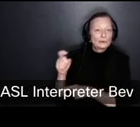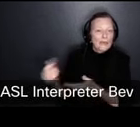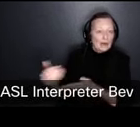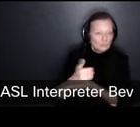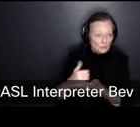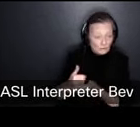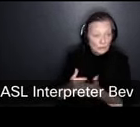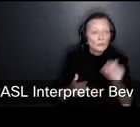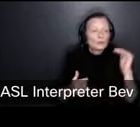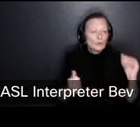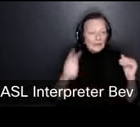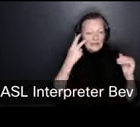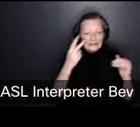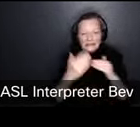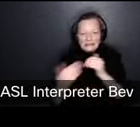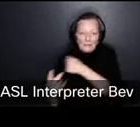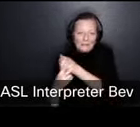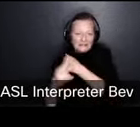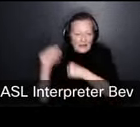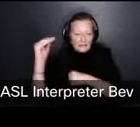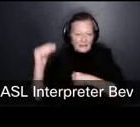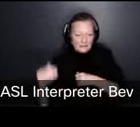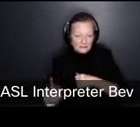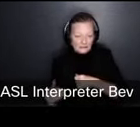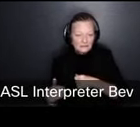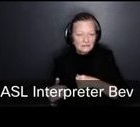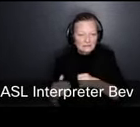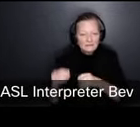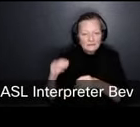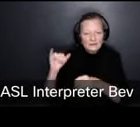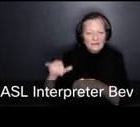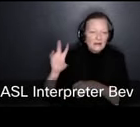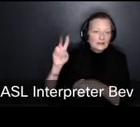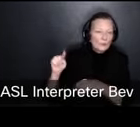that we've identified that are in that savings number of 7.1 million